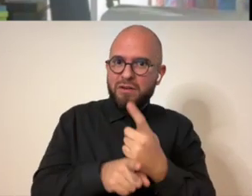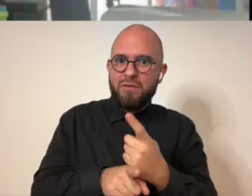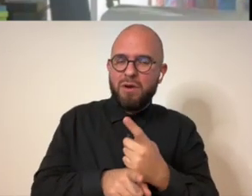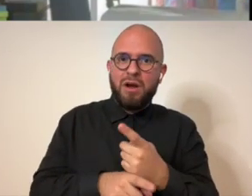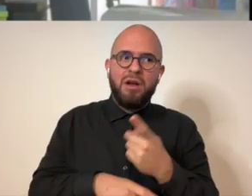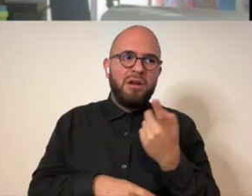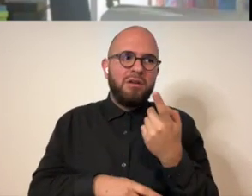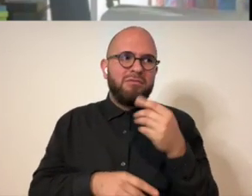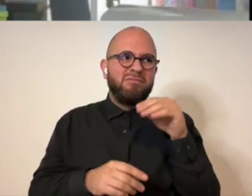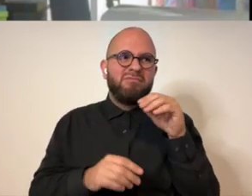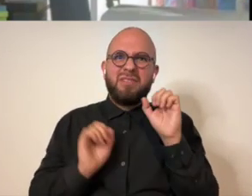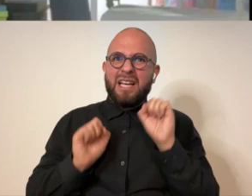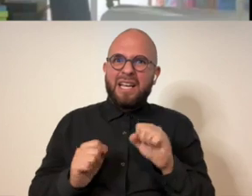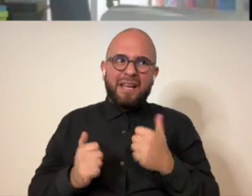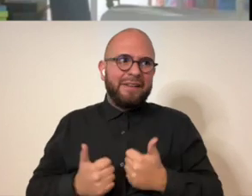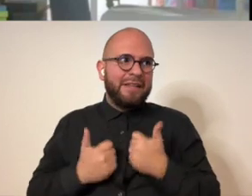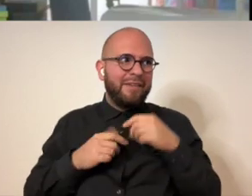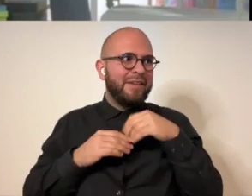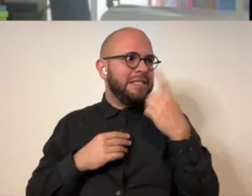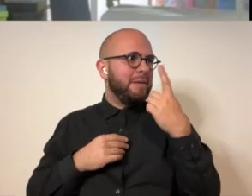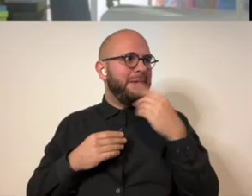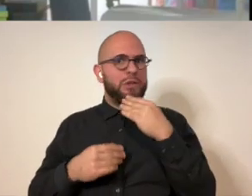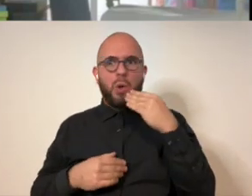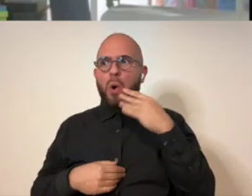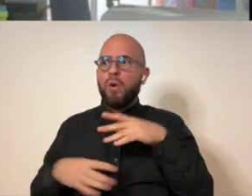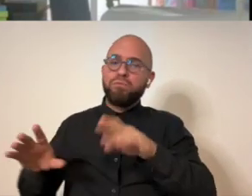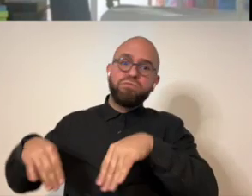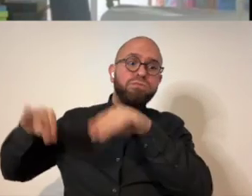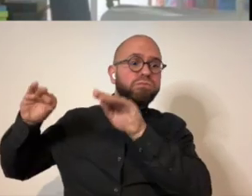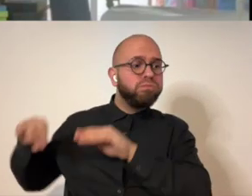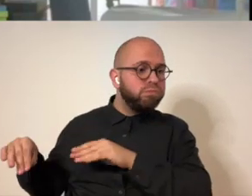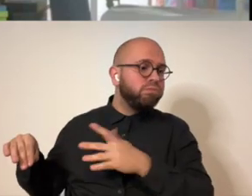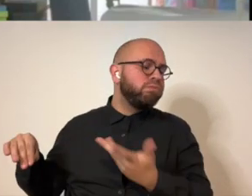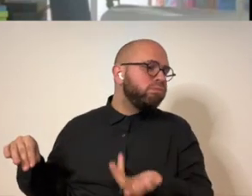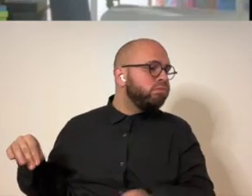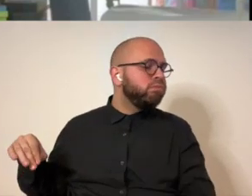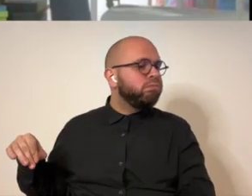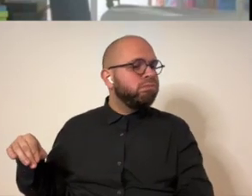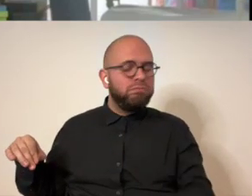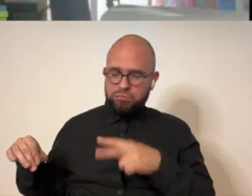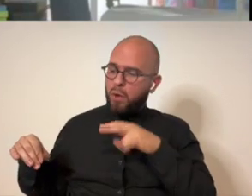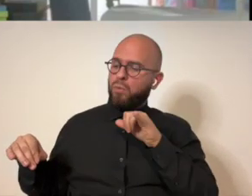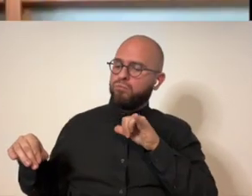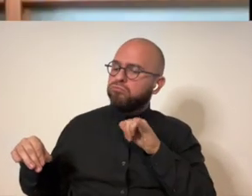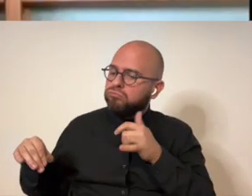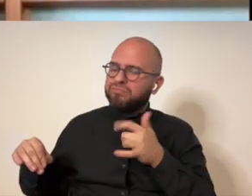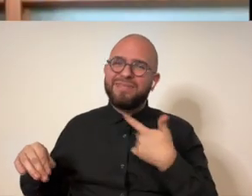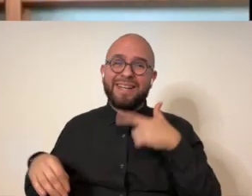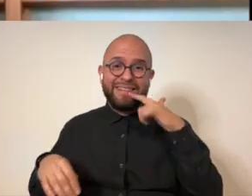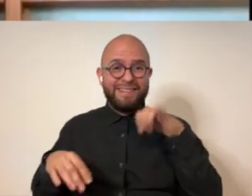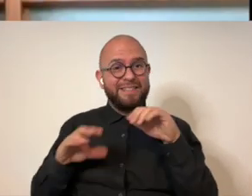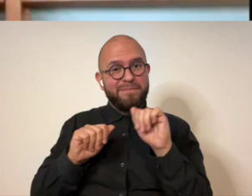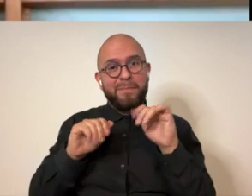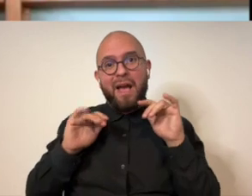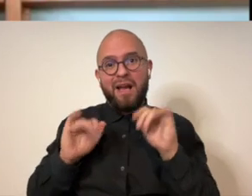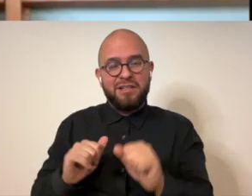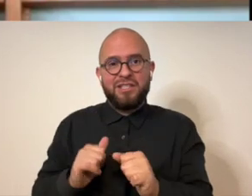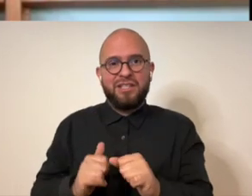great opportunity for that because it can live really easily in someone's home yeah and i think